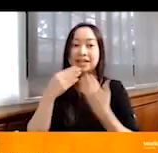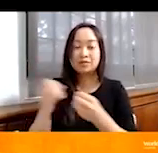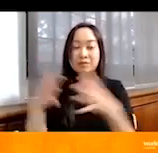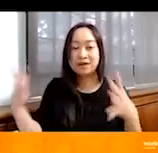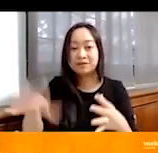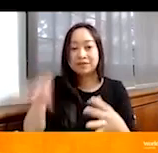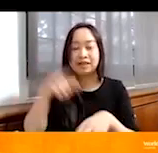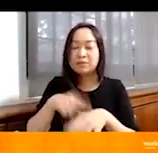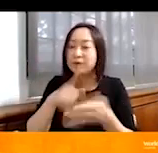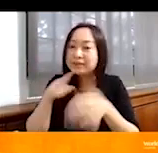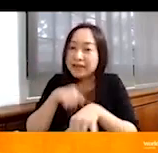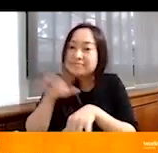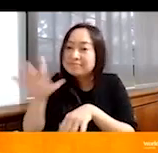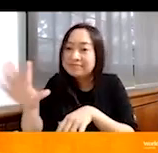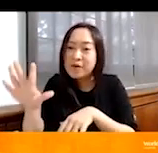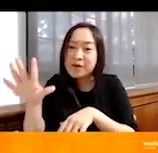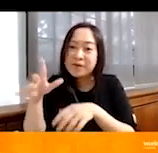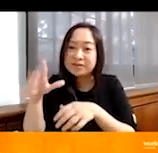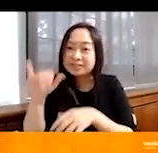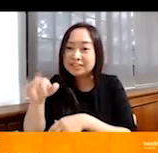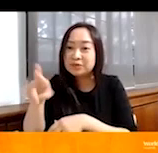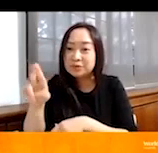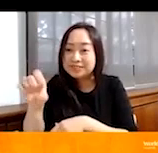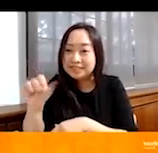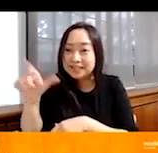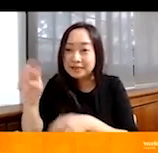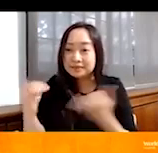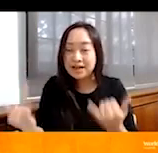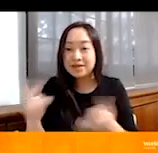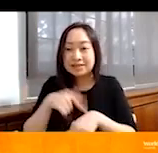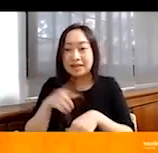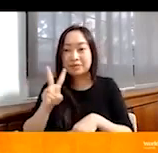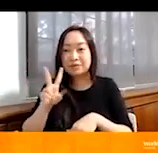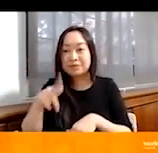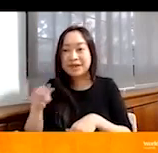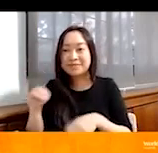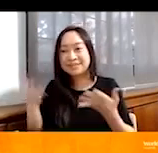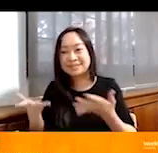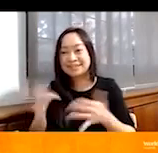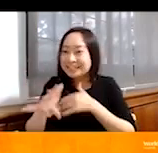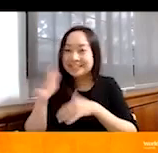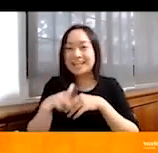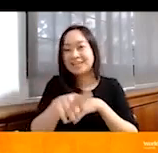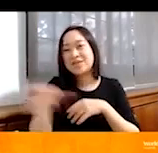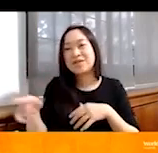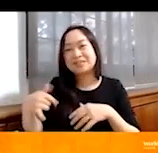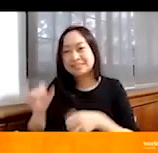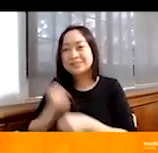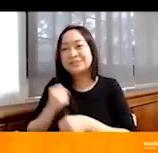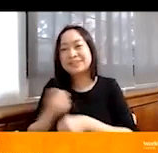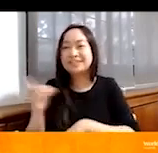taking time. What time is it actually in Jerusalem? It's only 2 p.m. here, so much earlier than you all. Still our work day.